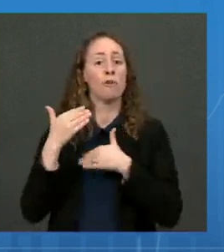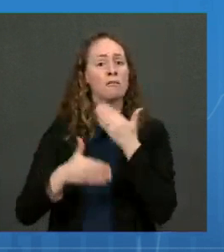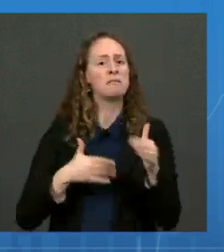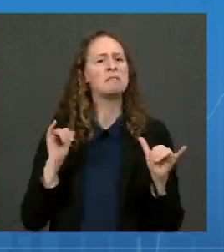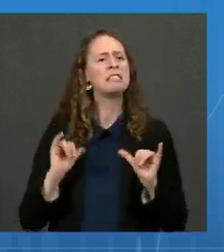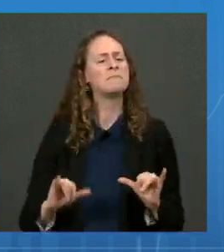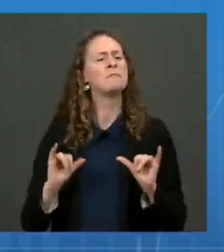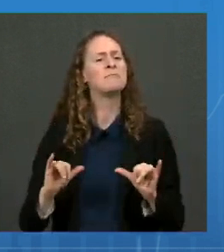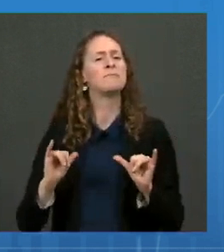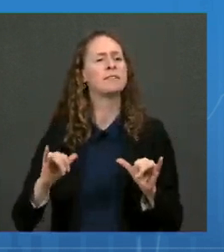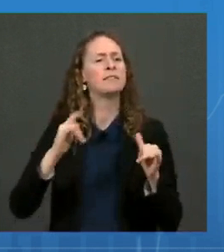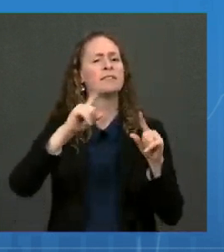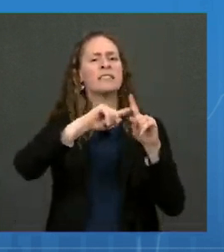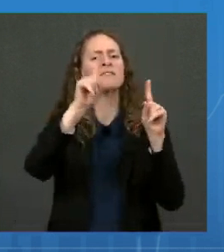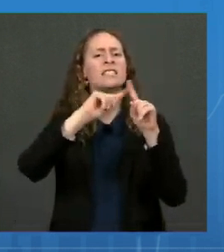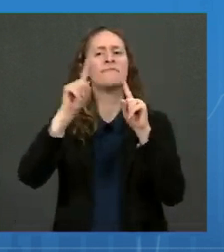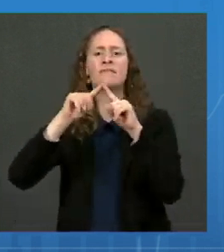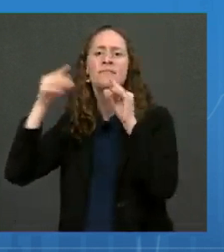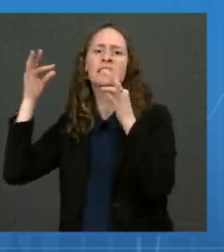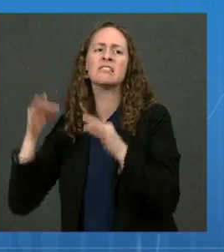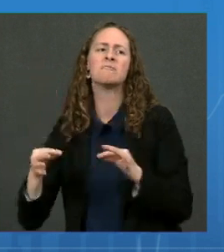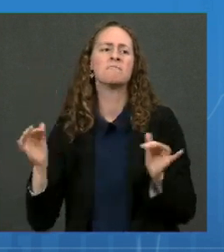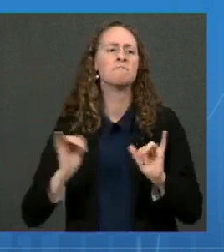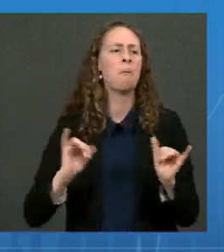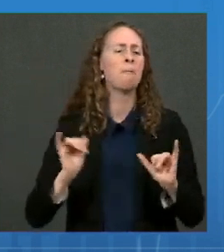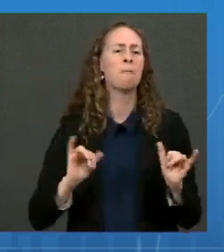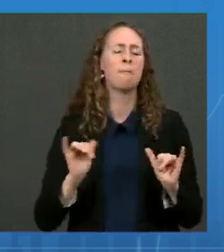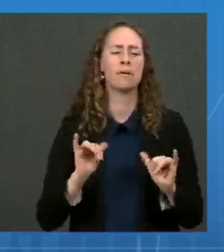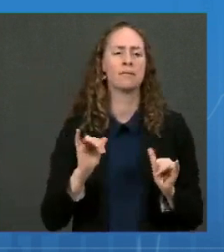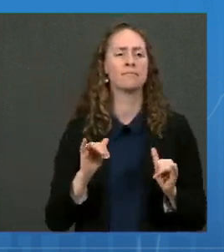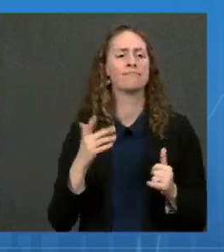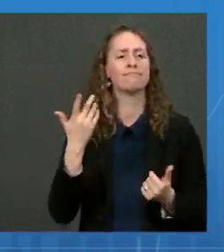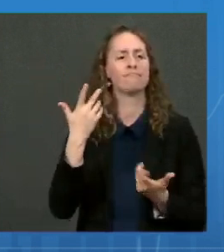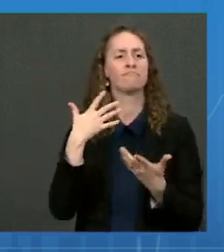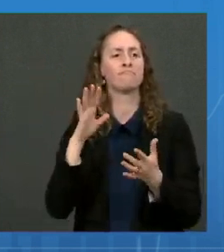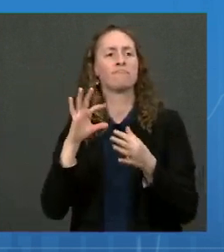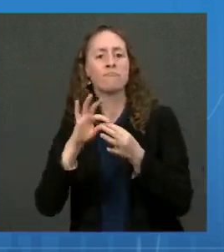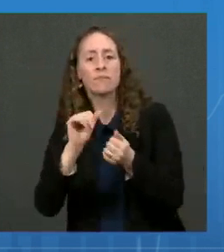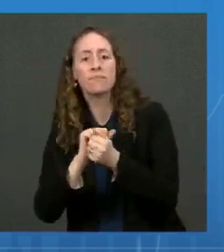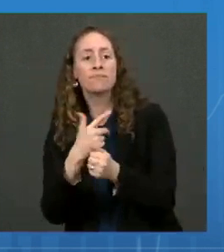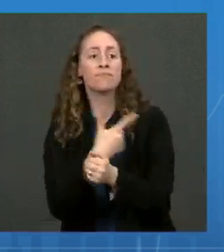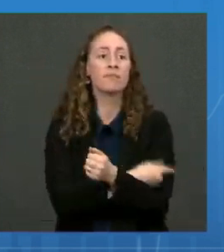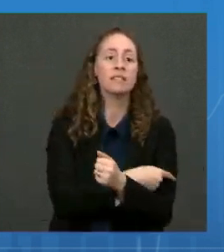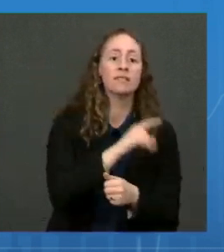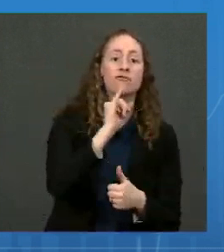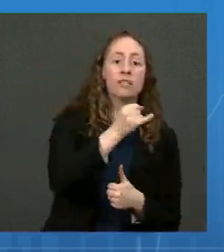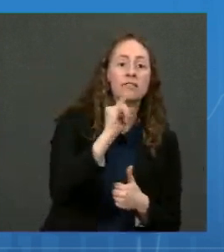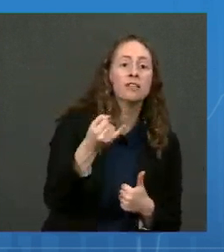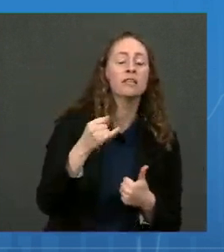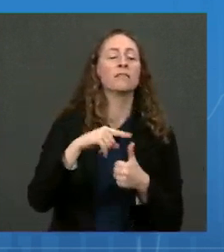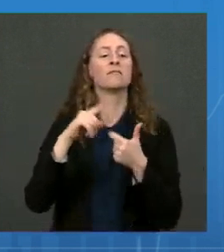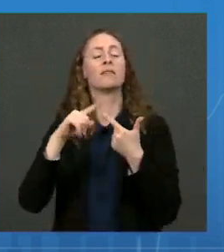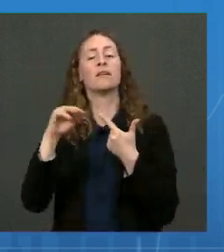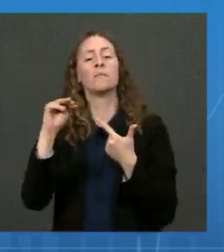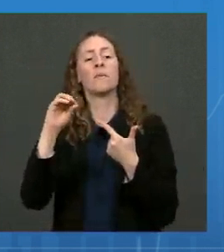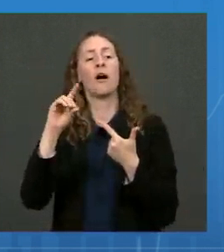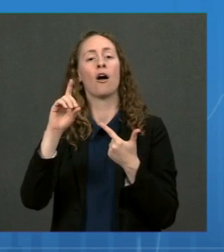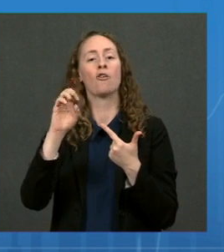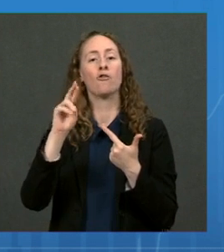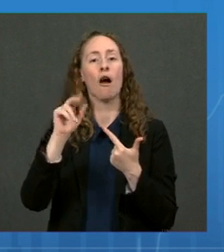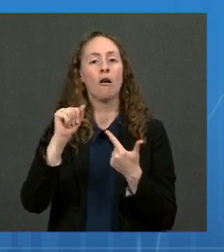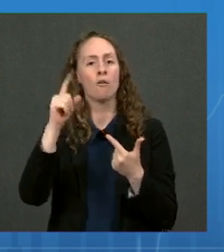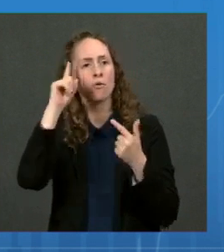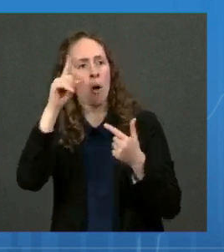from the initial vaccine authorization for Pfizer, Moderna, and J&J, to the authorization of our vaccine for children